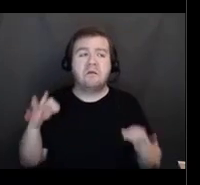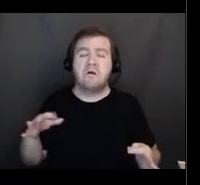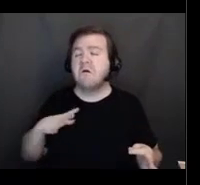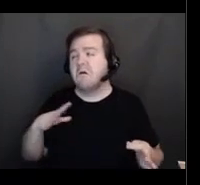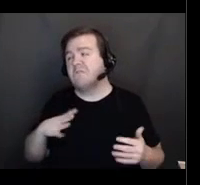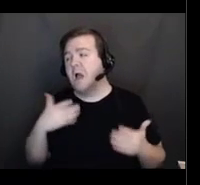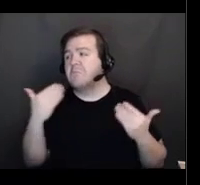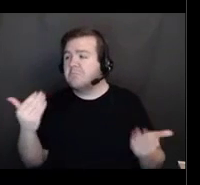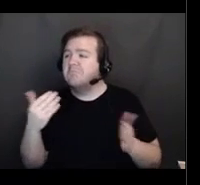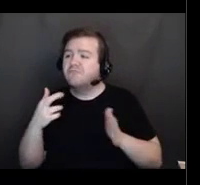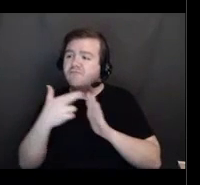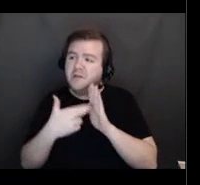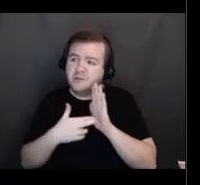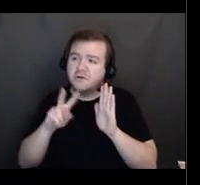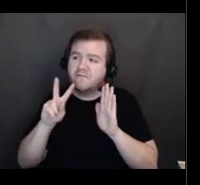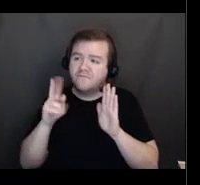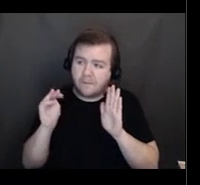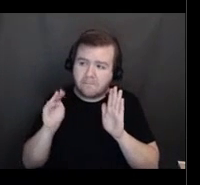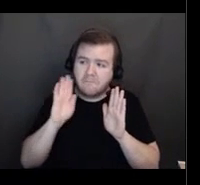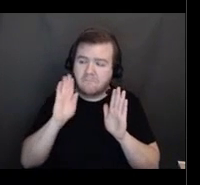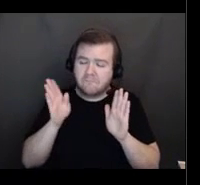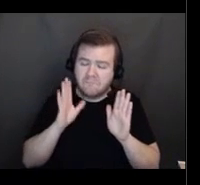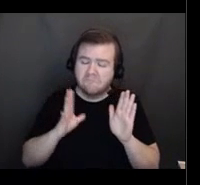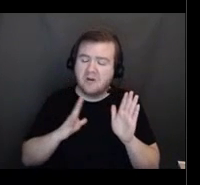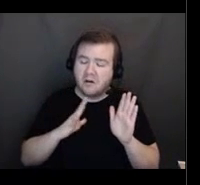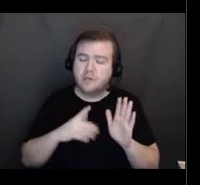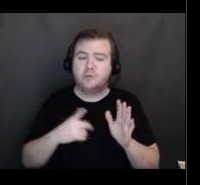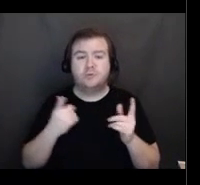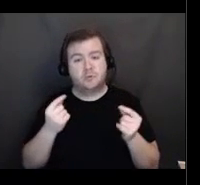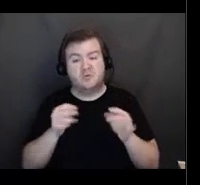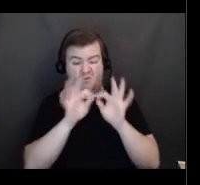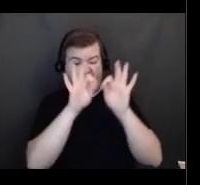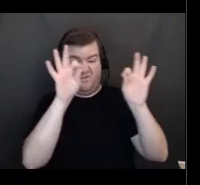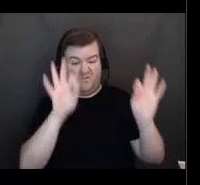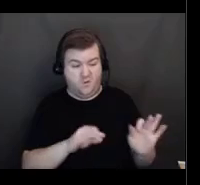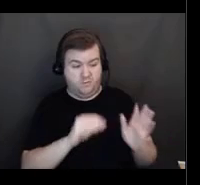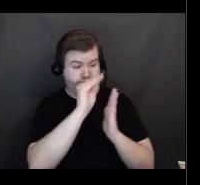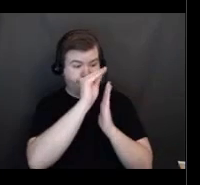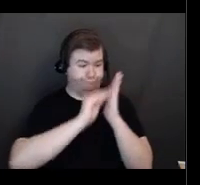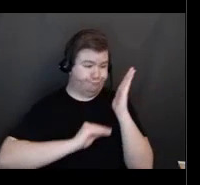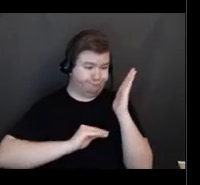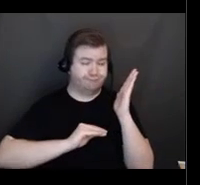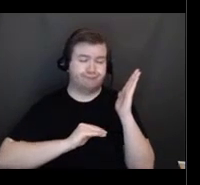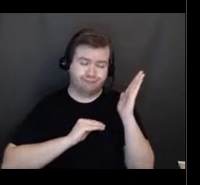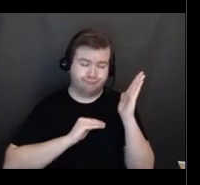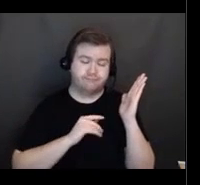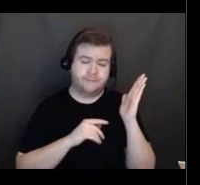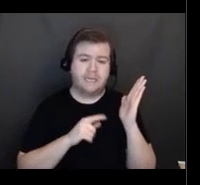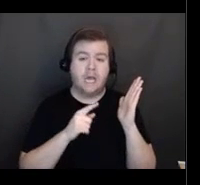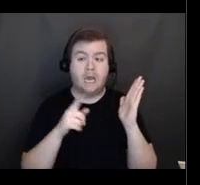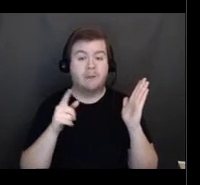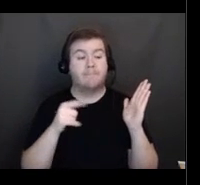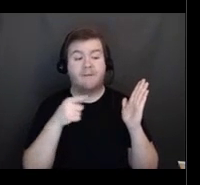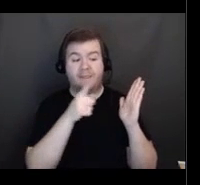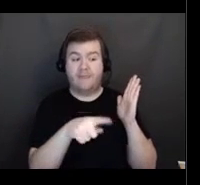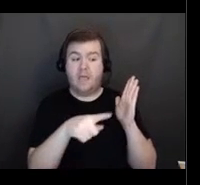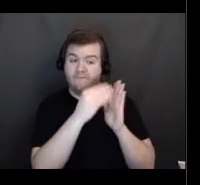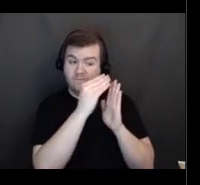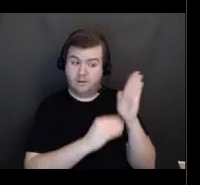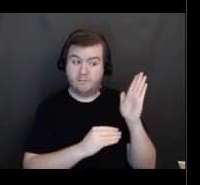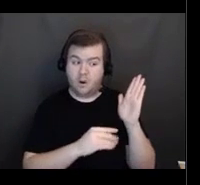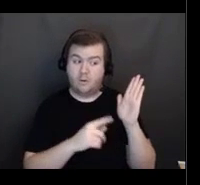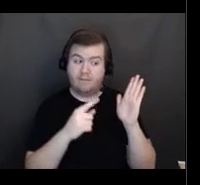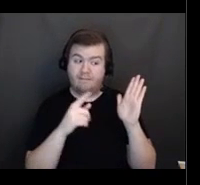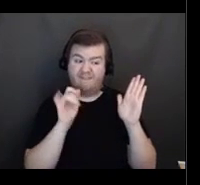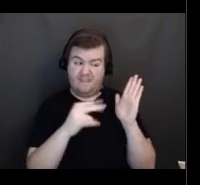VAMS. Filling out the form, what that means is you are indicating to the Department of Public Health, the Connecticut Department